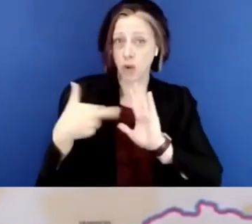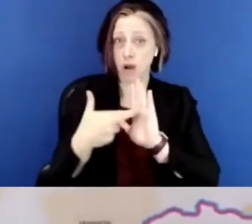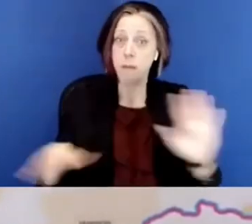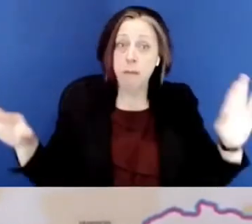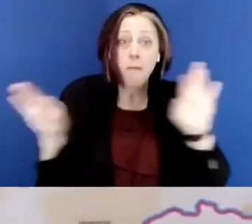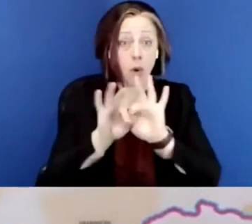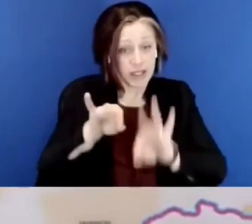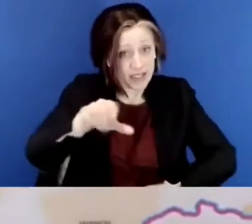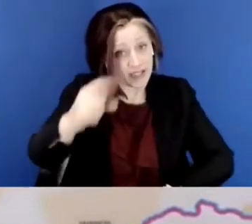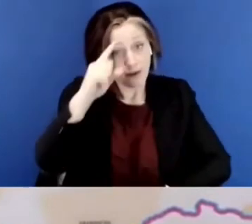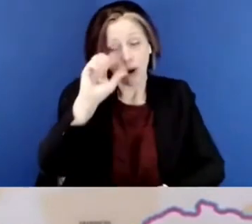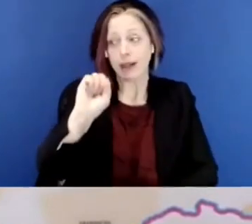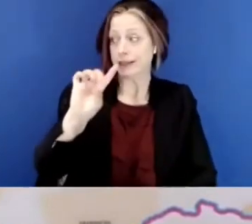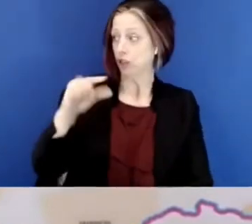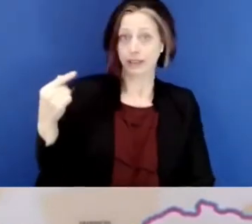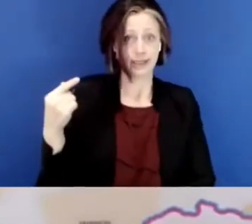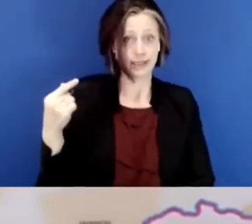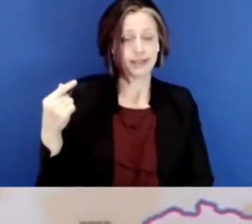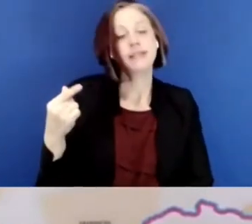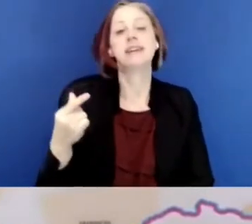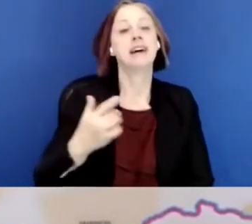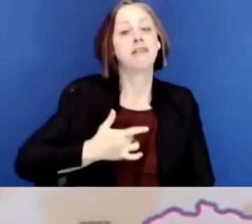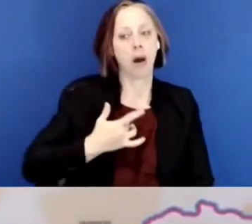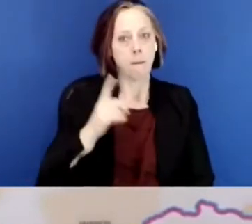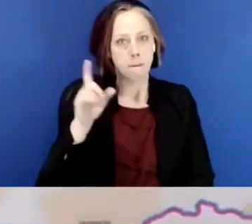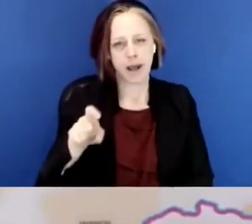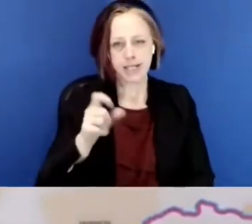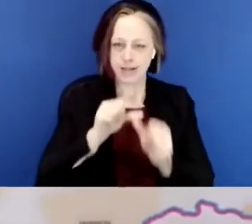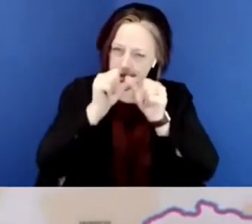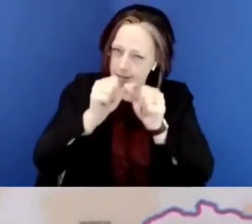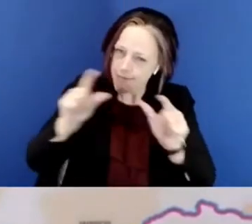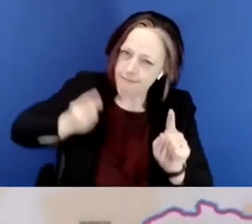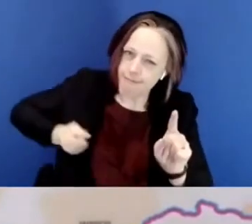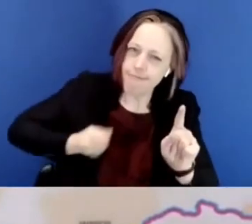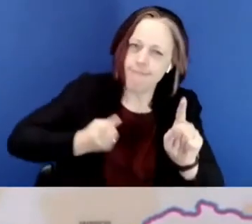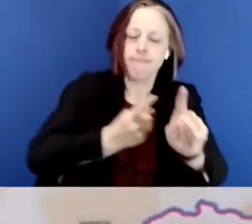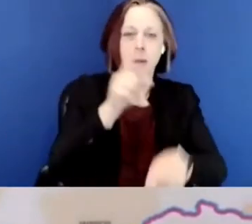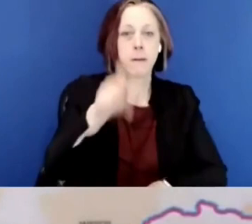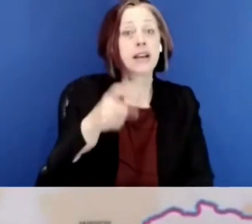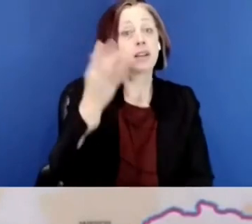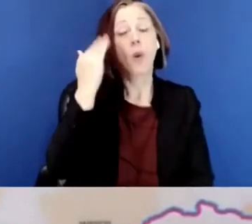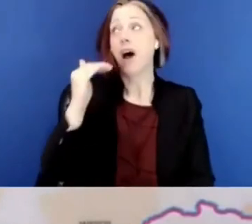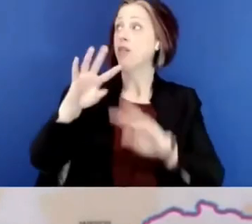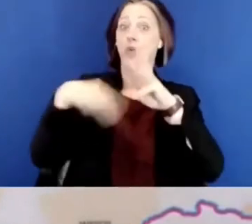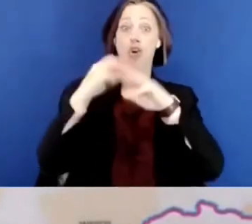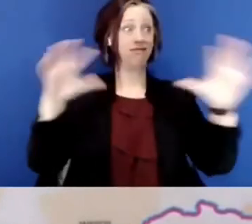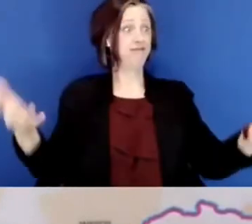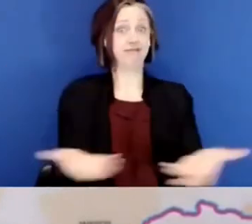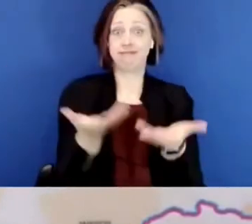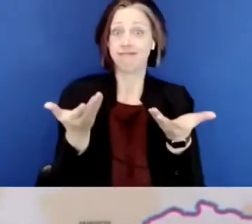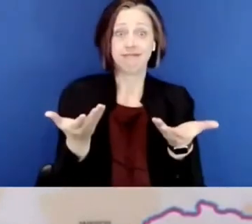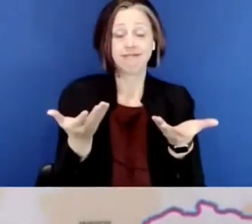I think there's a huge role. I think it's important part of, of the SDGs. And I think it's something that we have to continue to work at because